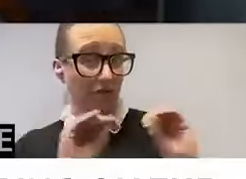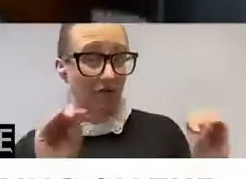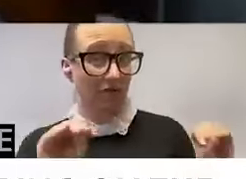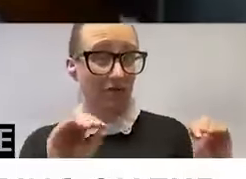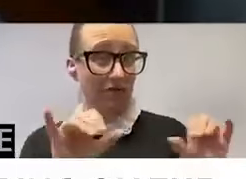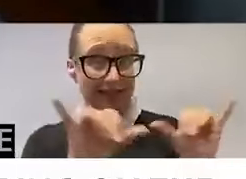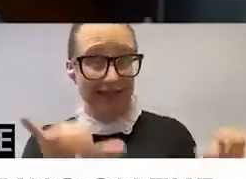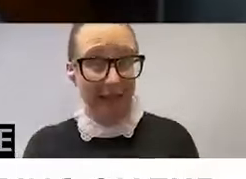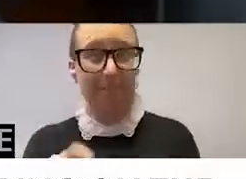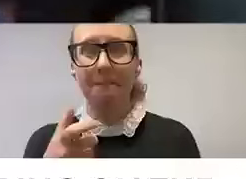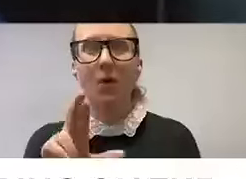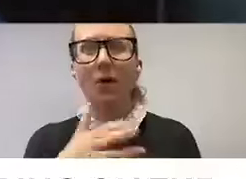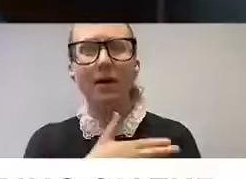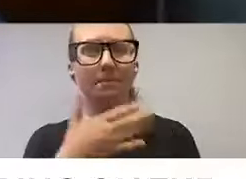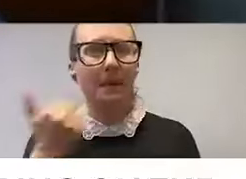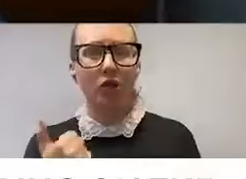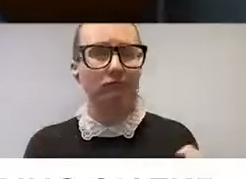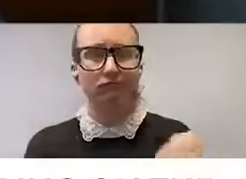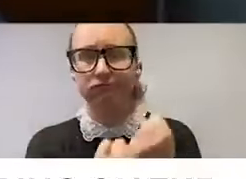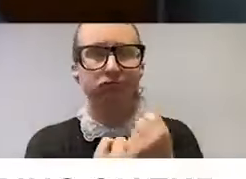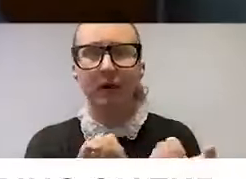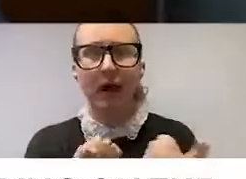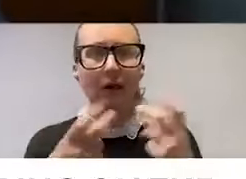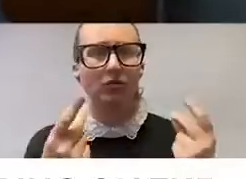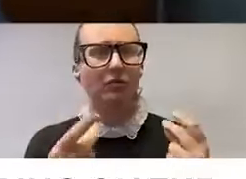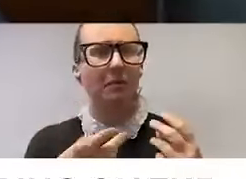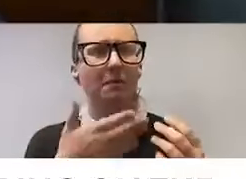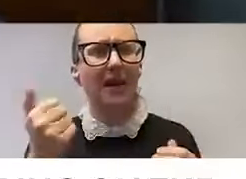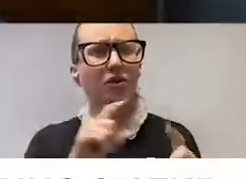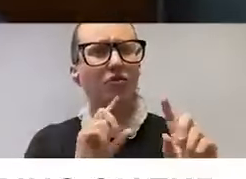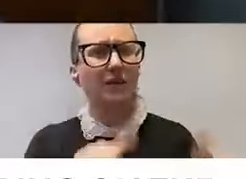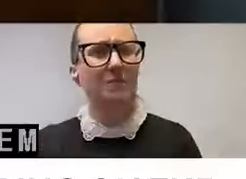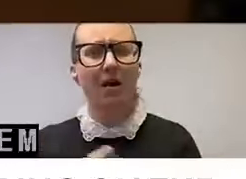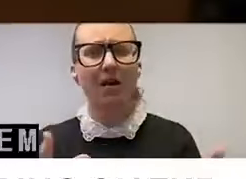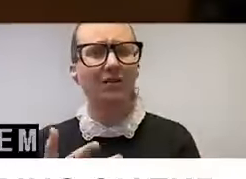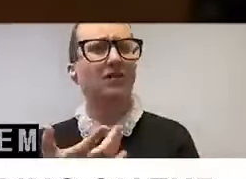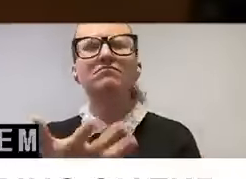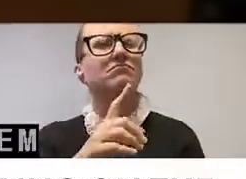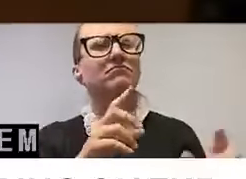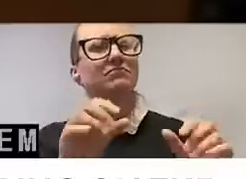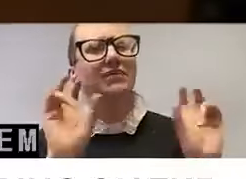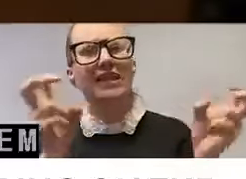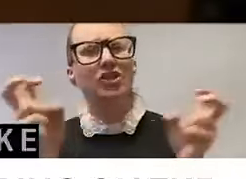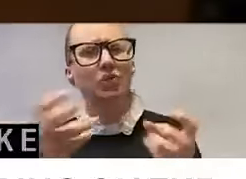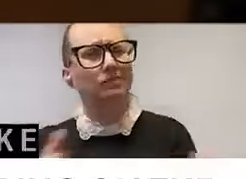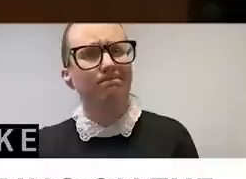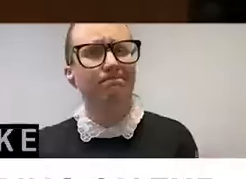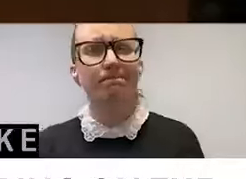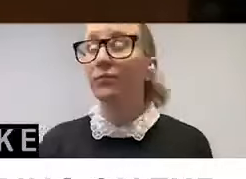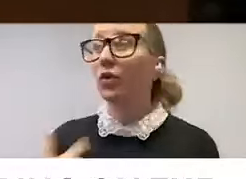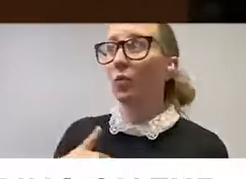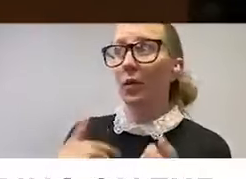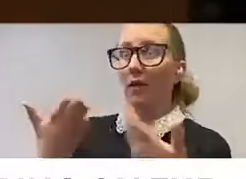better bolster it and make it more responsive? Like, how are you guys thinking about responding to the issue? We are open to anything that will